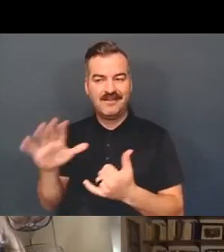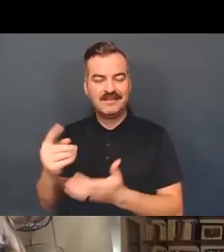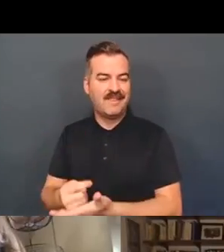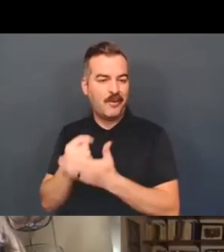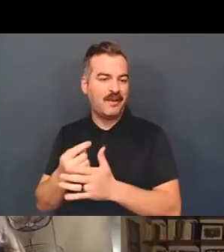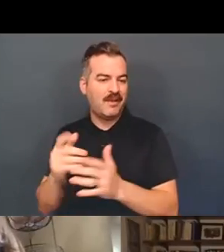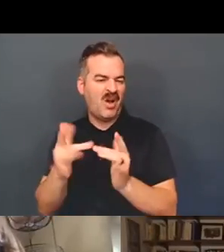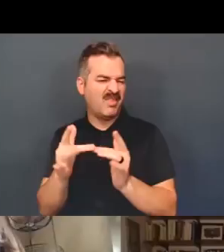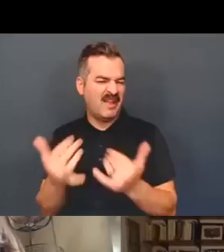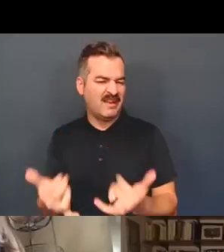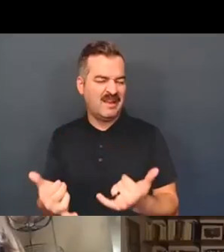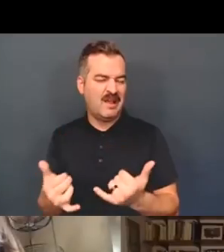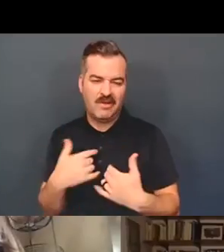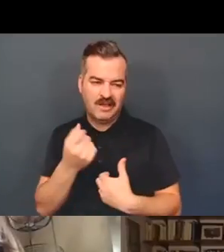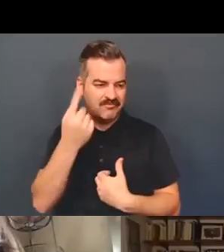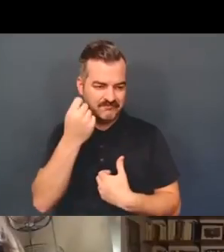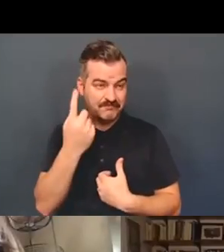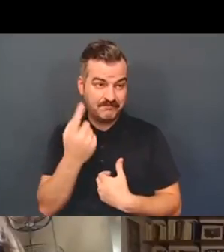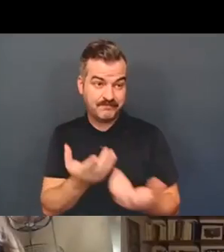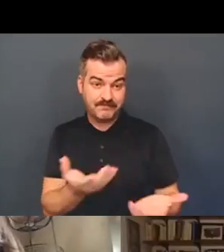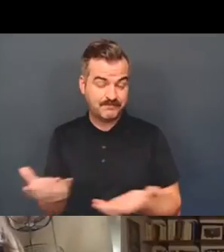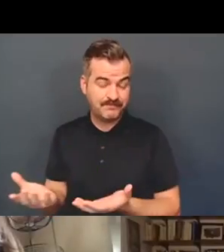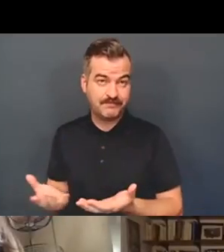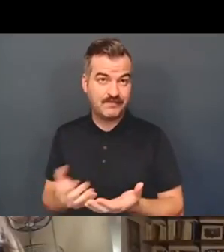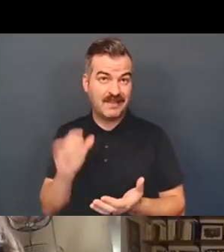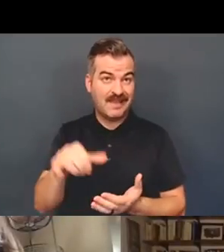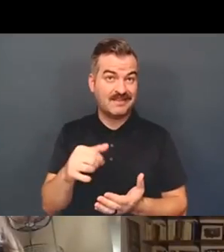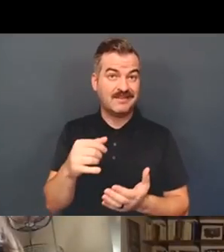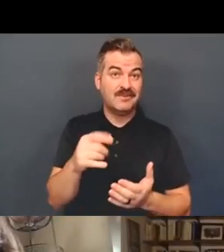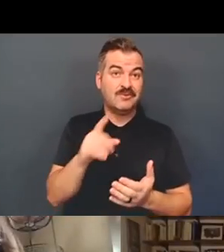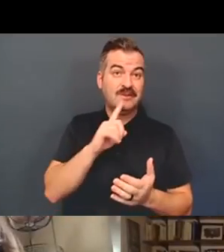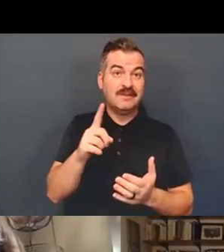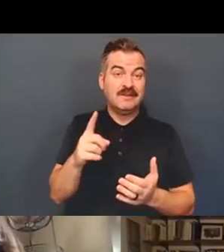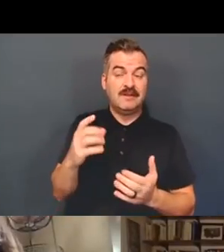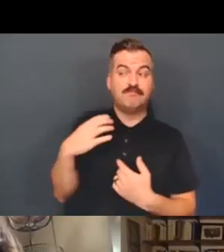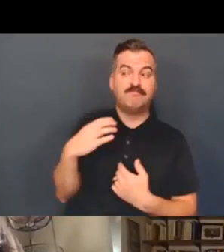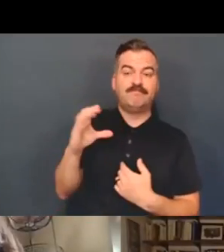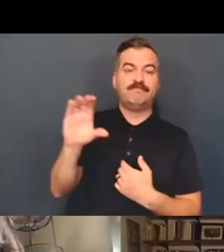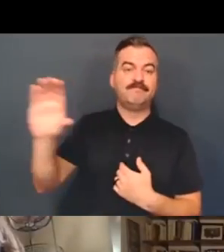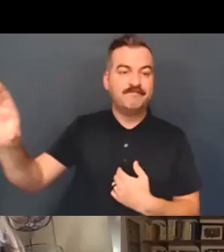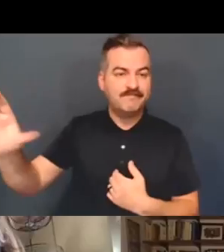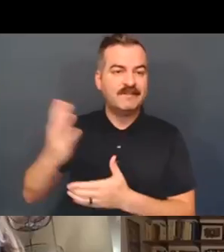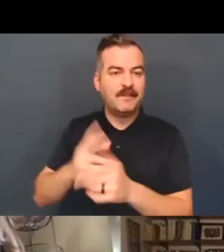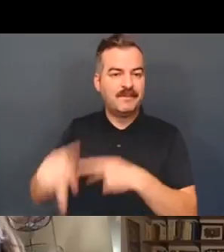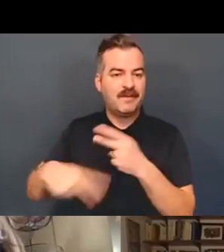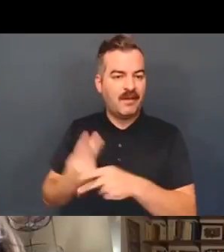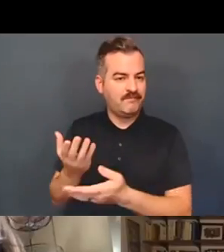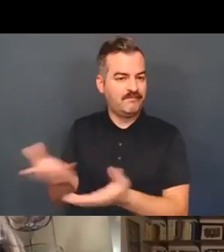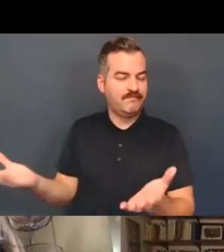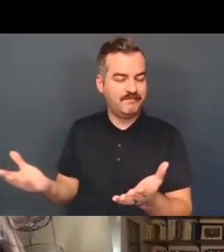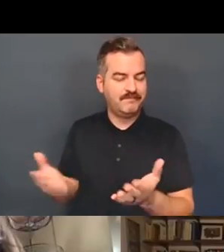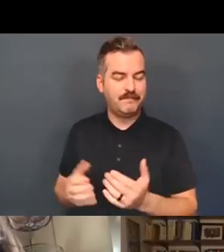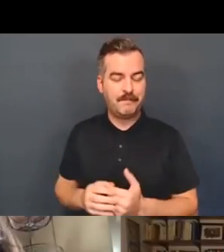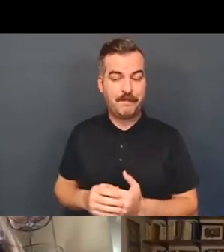certain kinds. And so that is sort of the outsourcing of certain kinds of tasks to individuals.